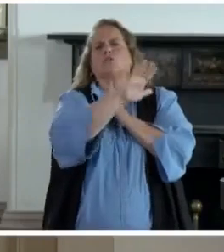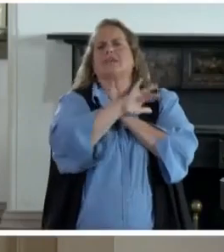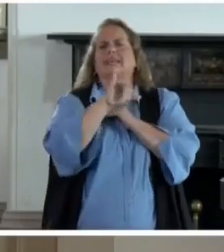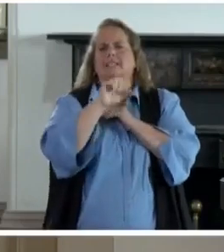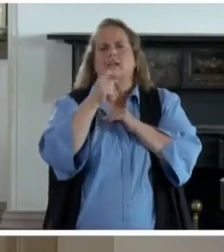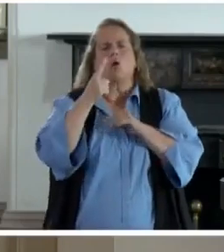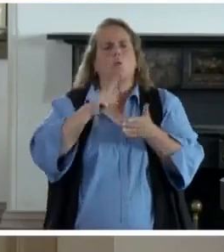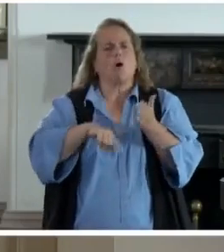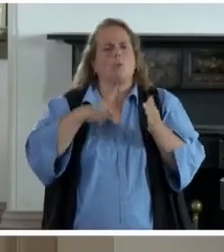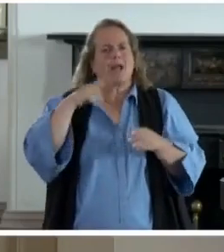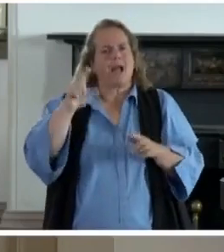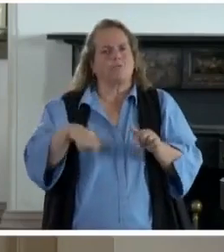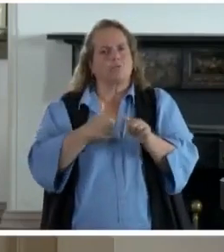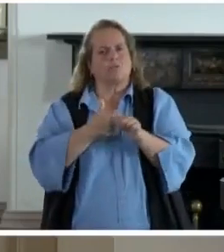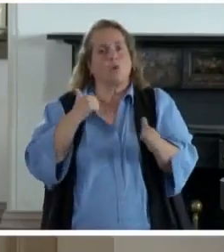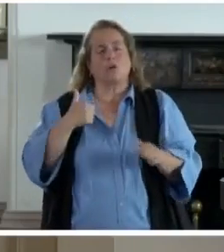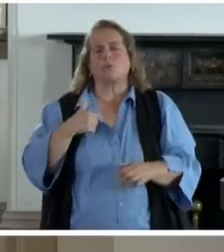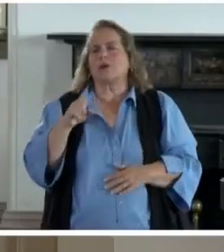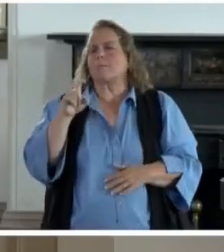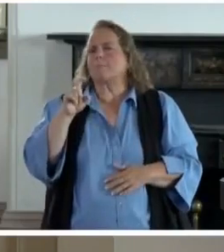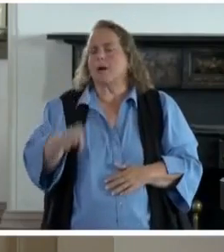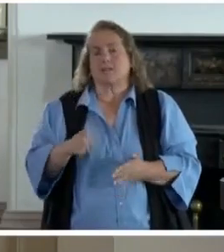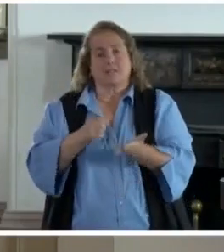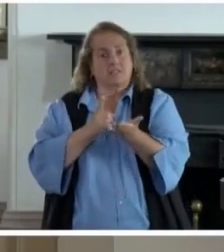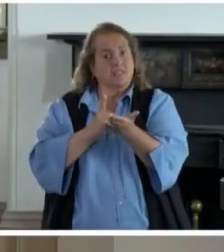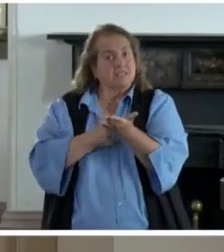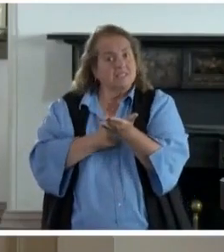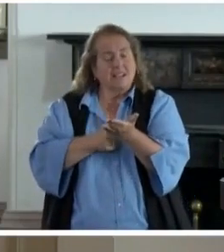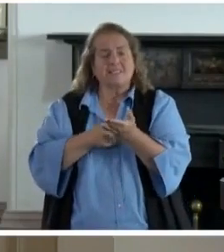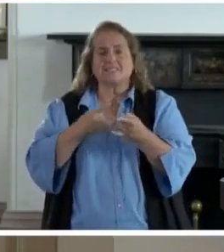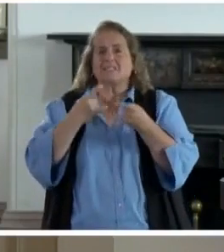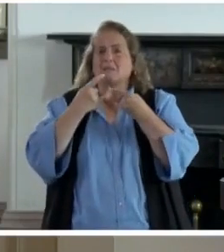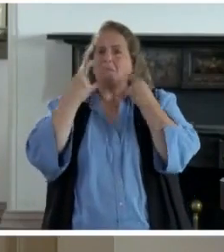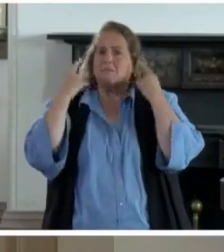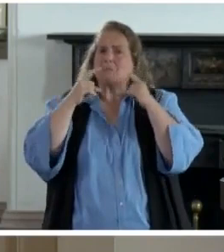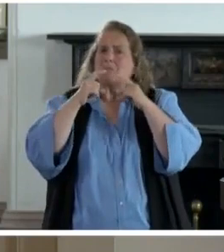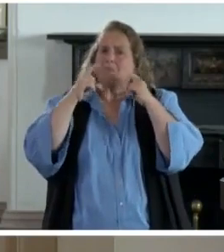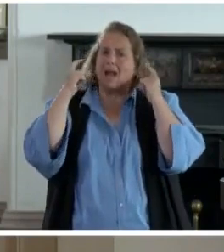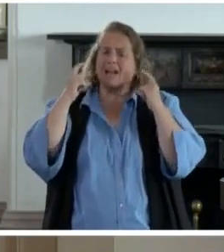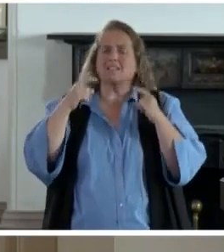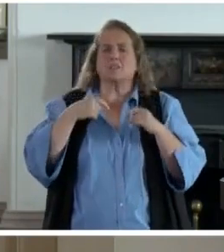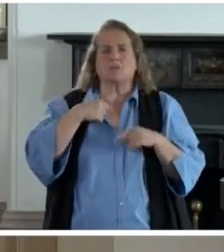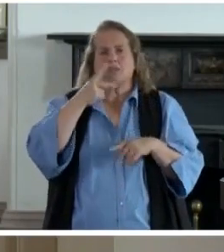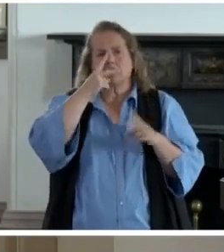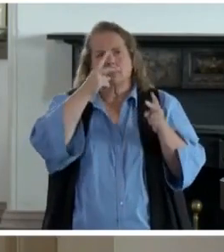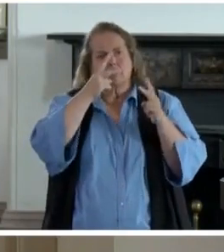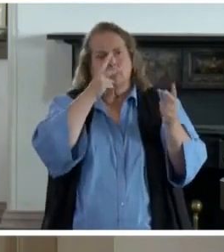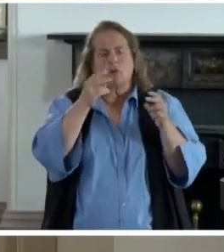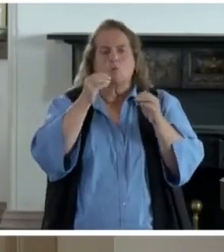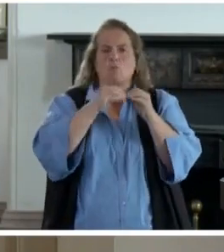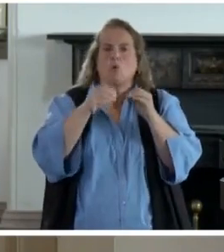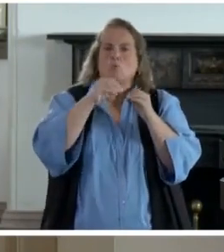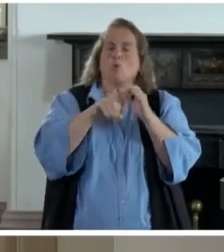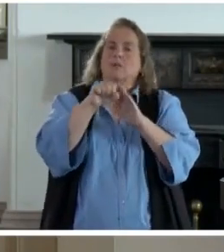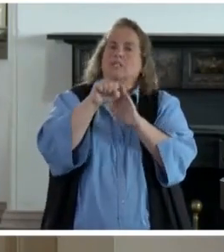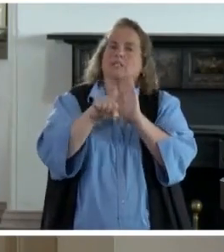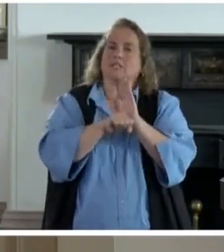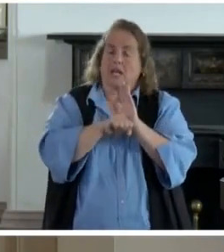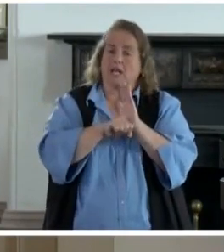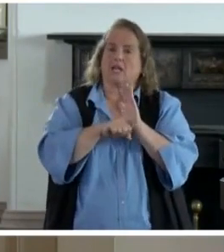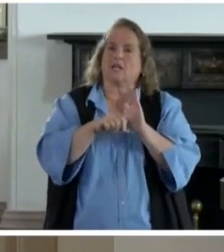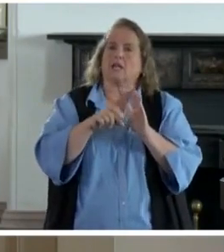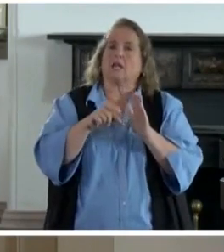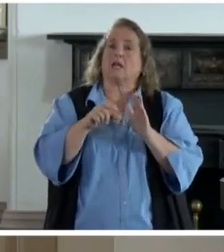We have got to talk about masks. We are seeing more and more states out there passing mandatory mask rules.